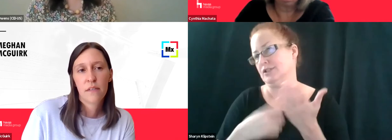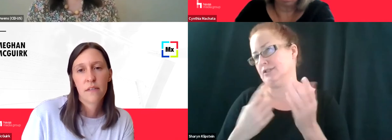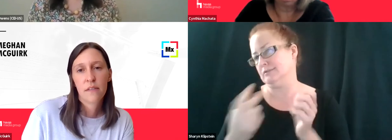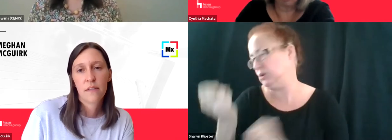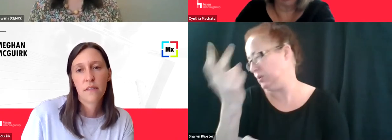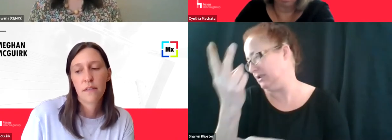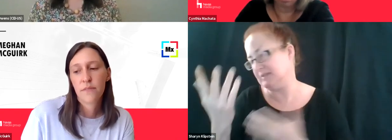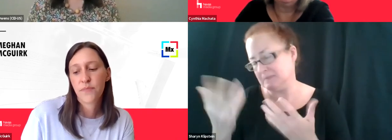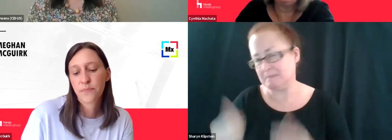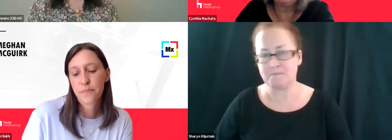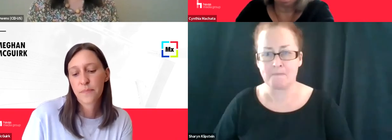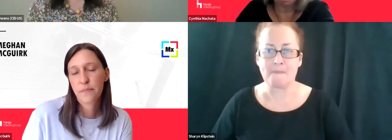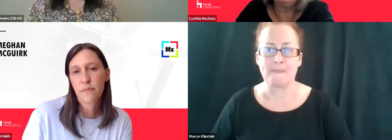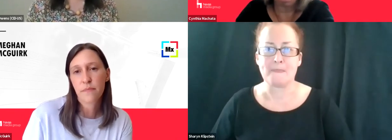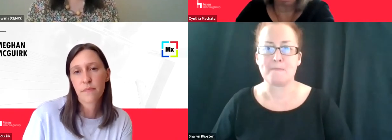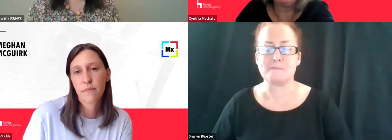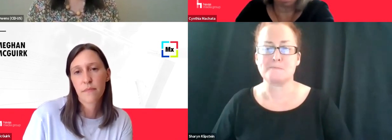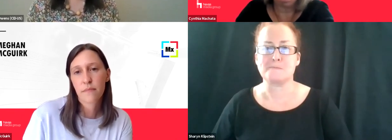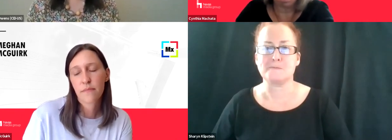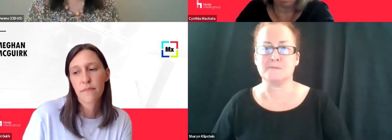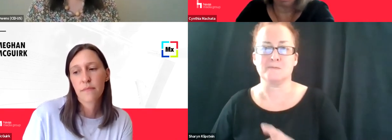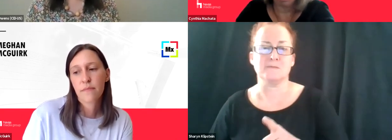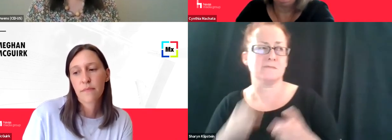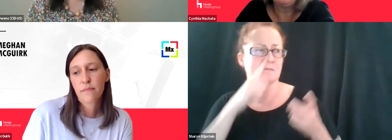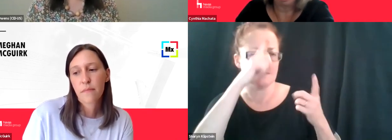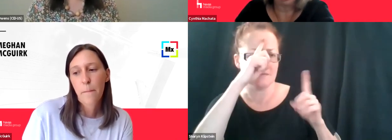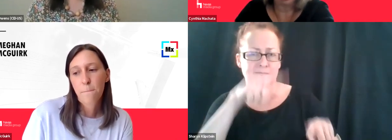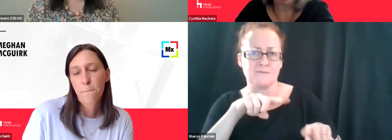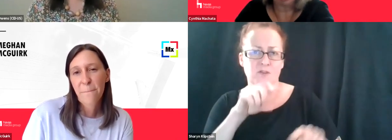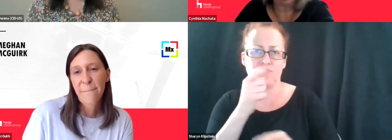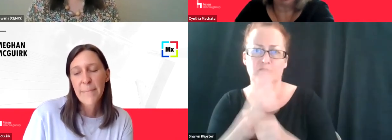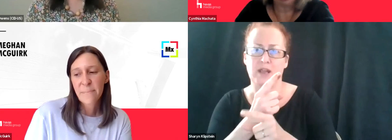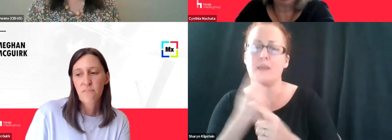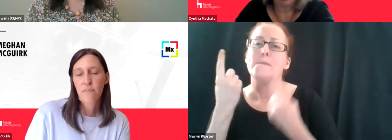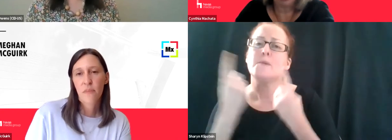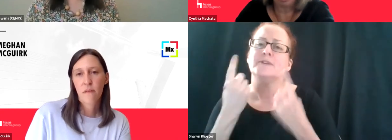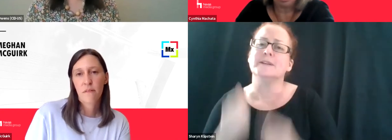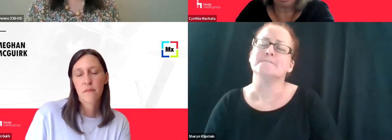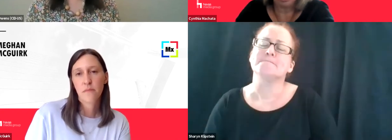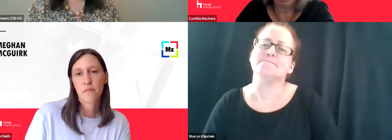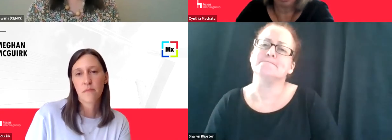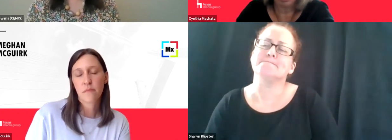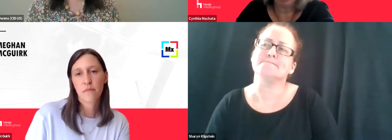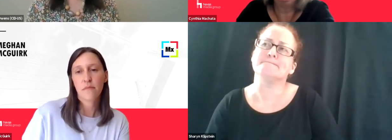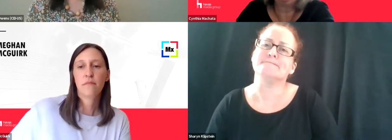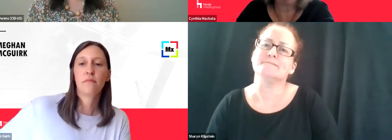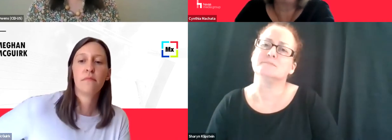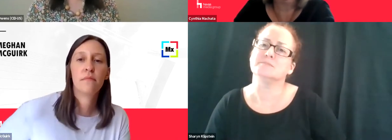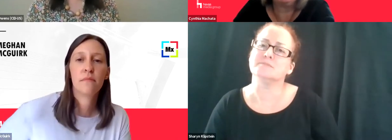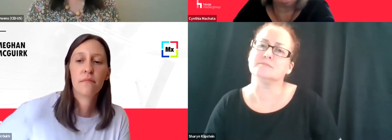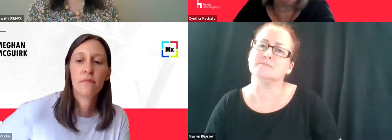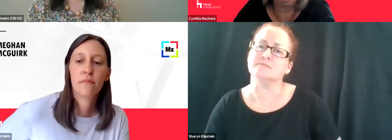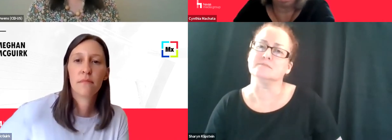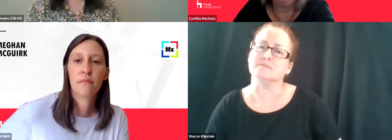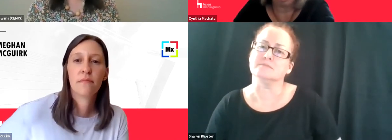interesting. Yeah. Yeah. I would, I would echo that. And I, I, I wonder if there, we might have